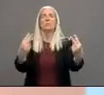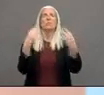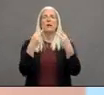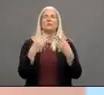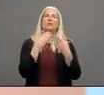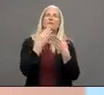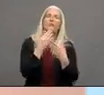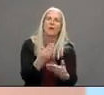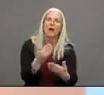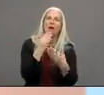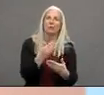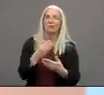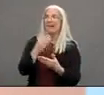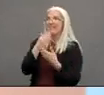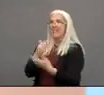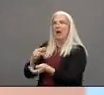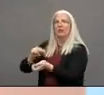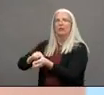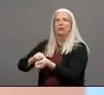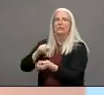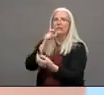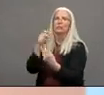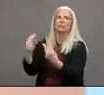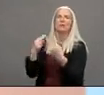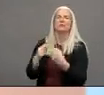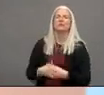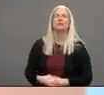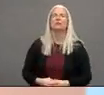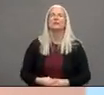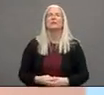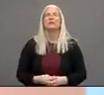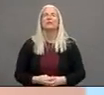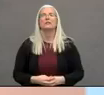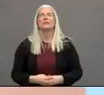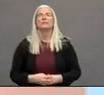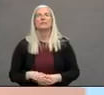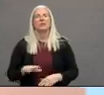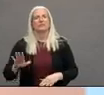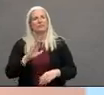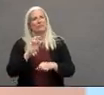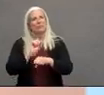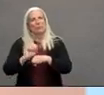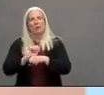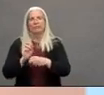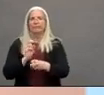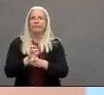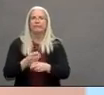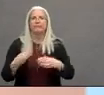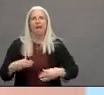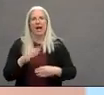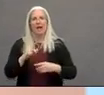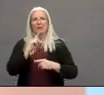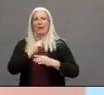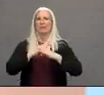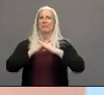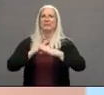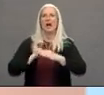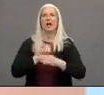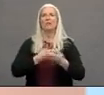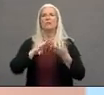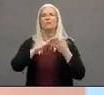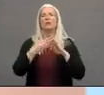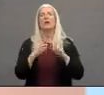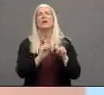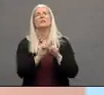knowing the sacrifices that they make in the protection of our community and finally we want to remind the public as the weather